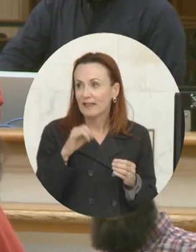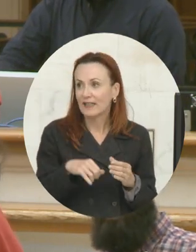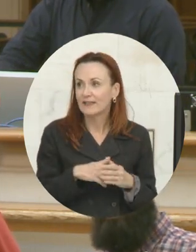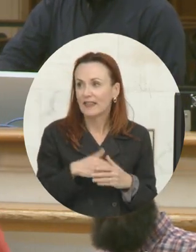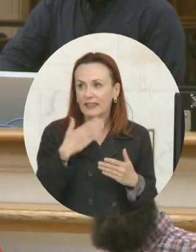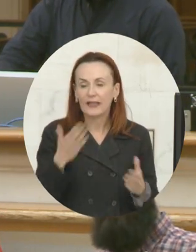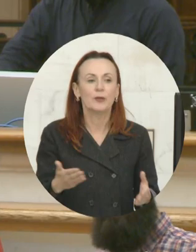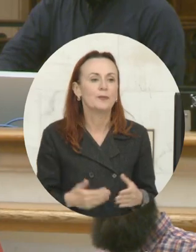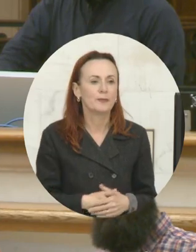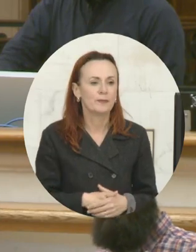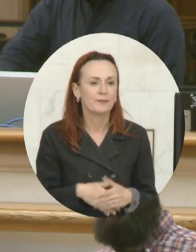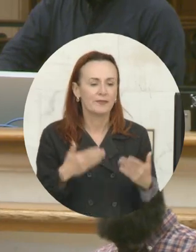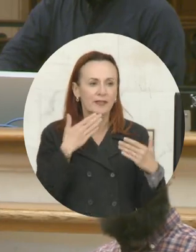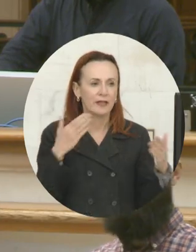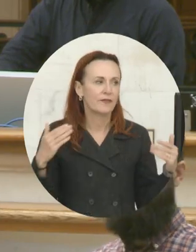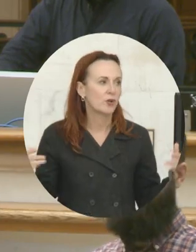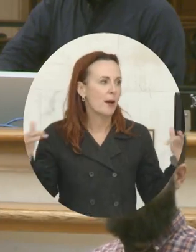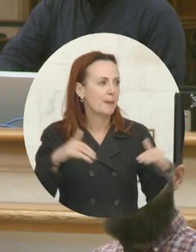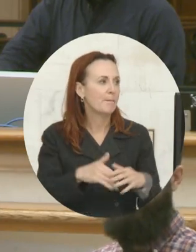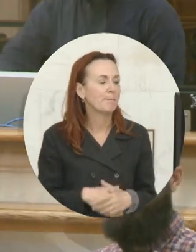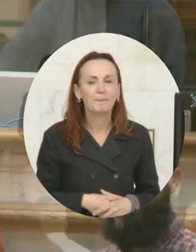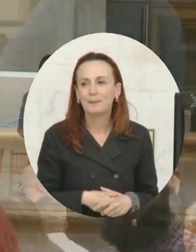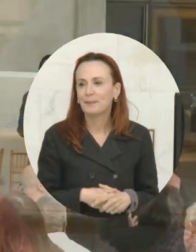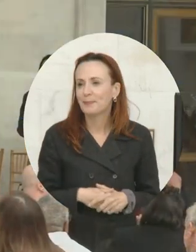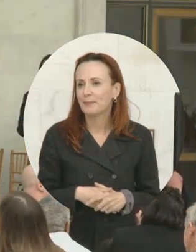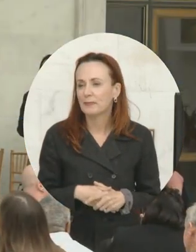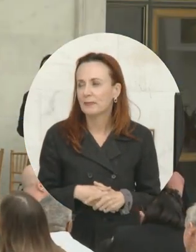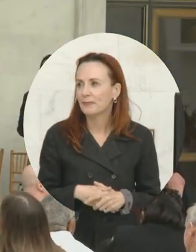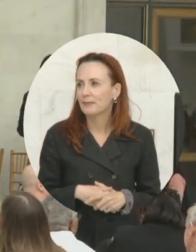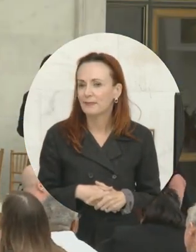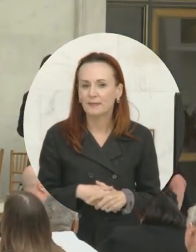Thank you. Thank you for coming. Thank you.